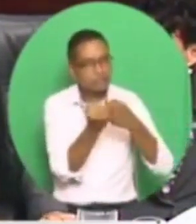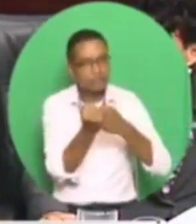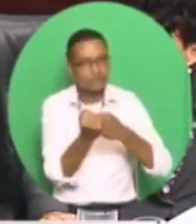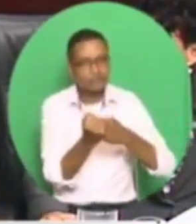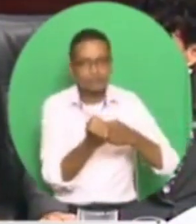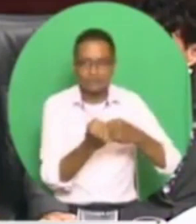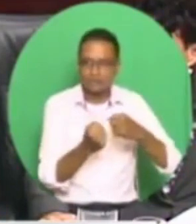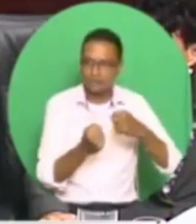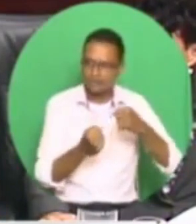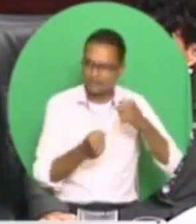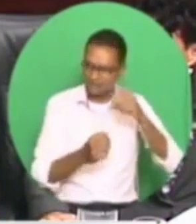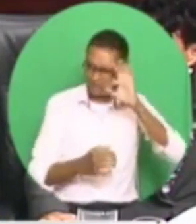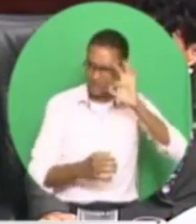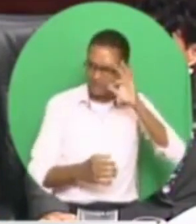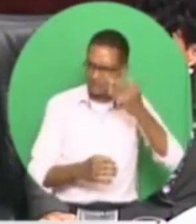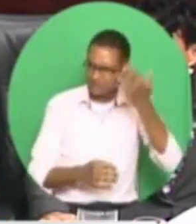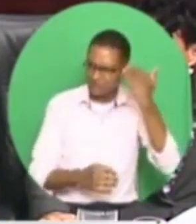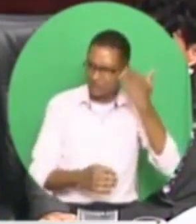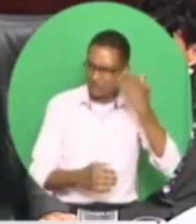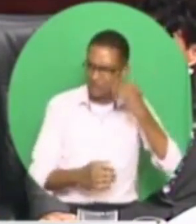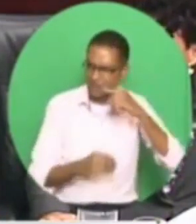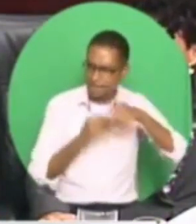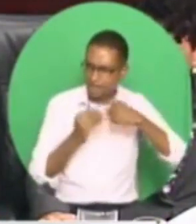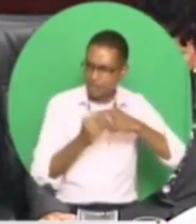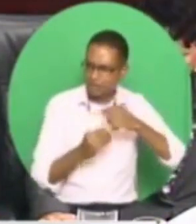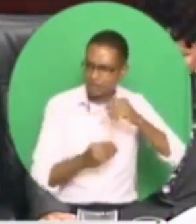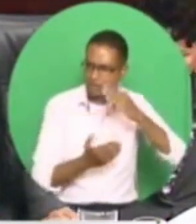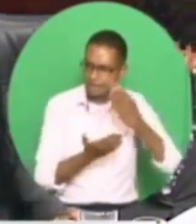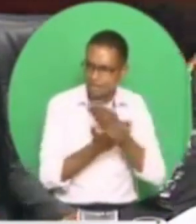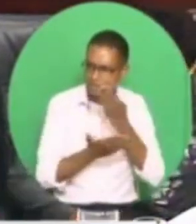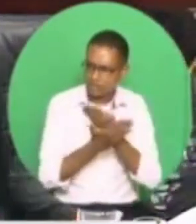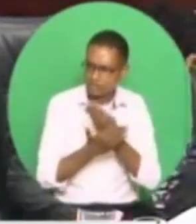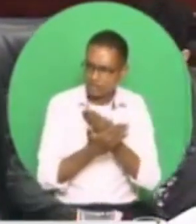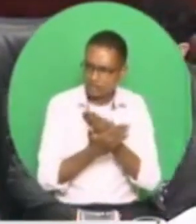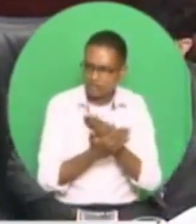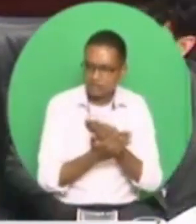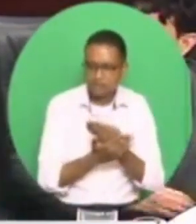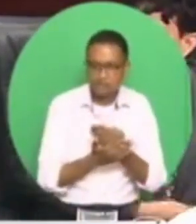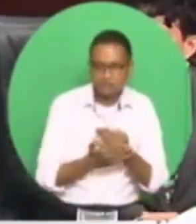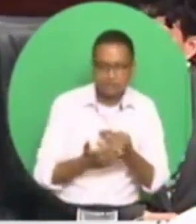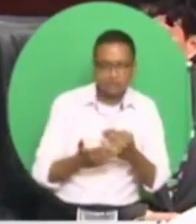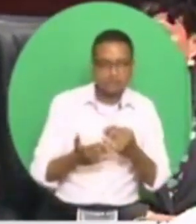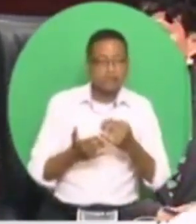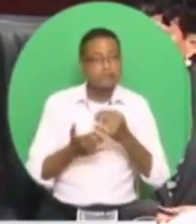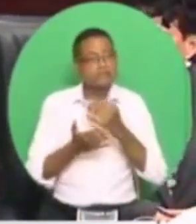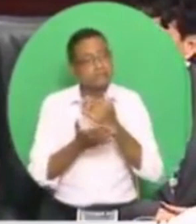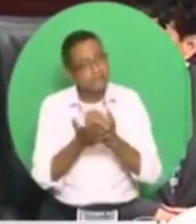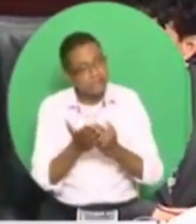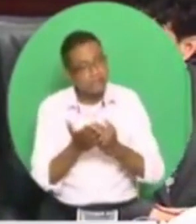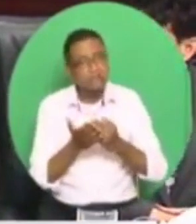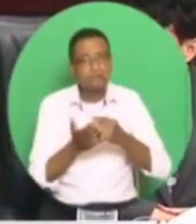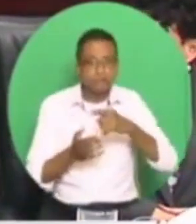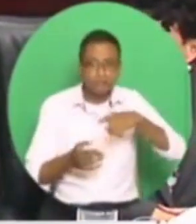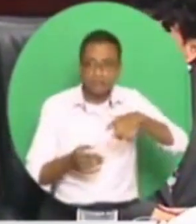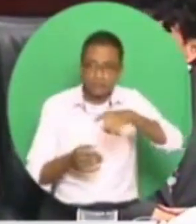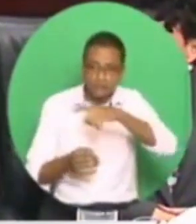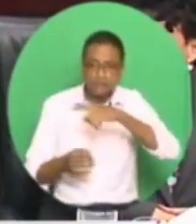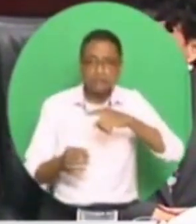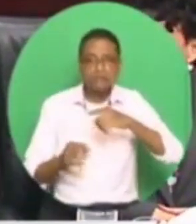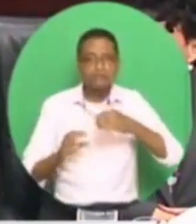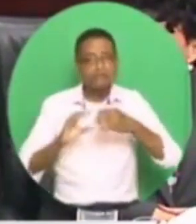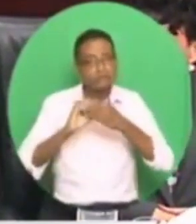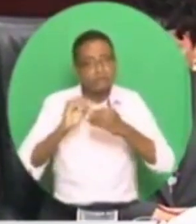last. We have had colleagues on this side of the House speaking to policy, to programs, to